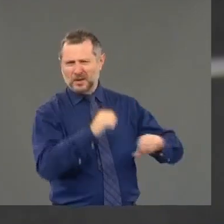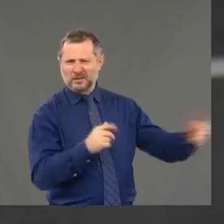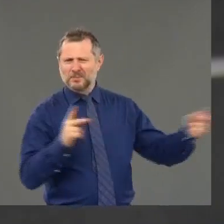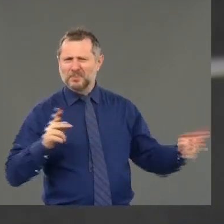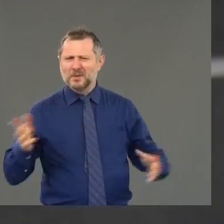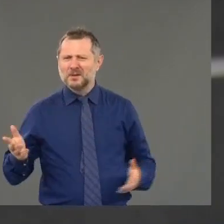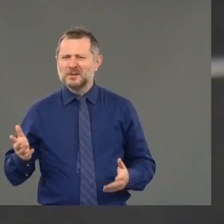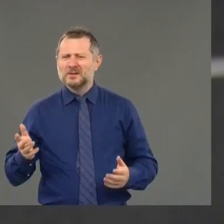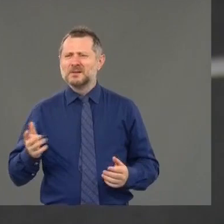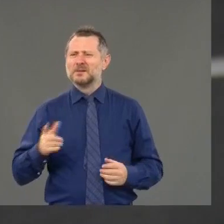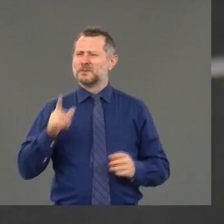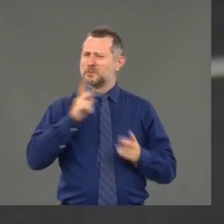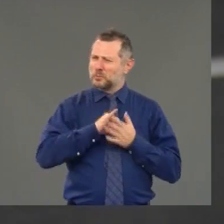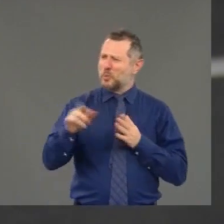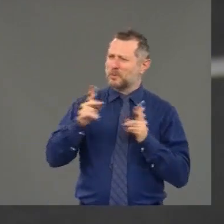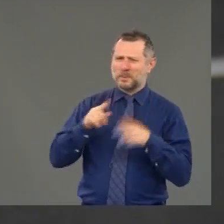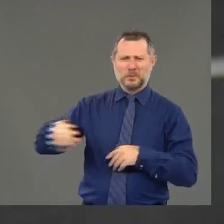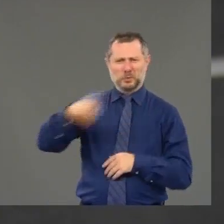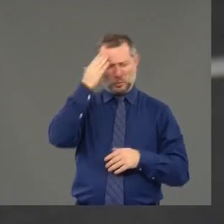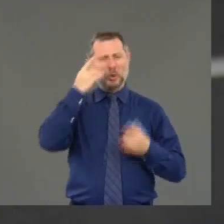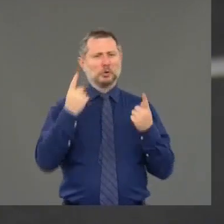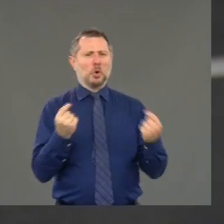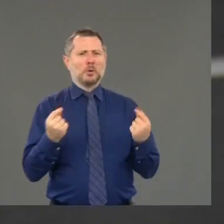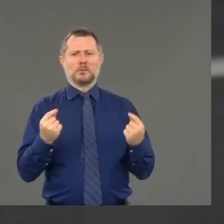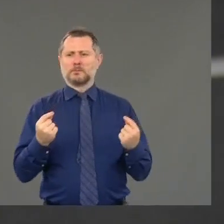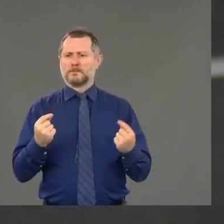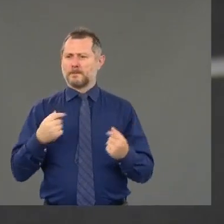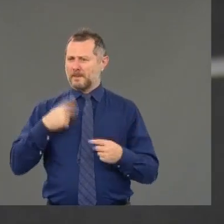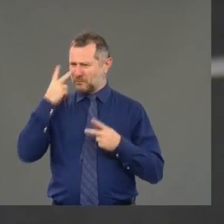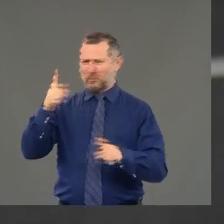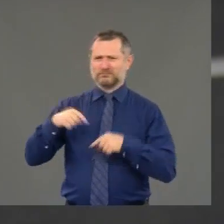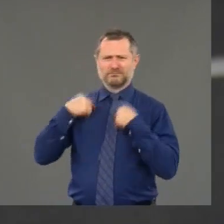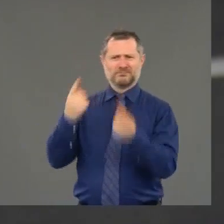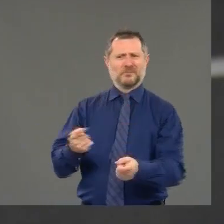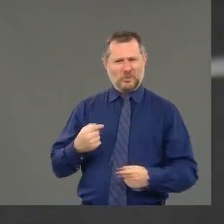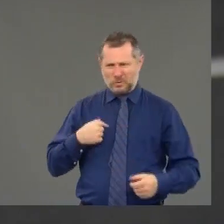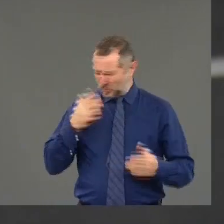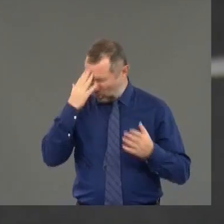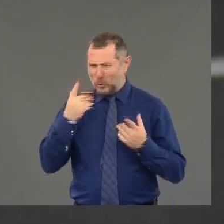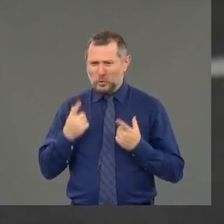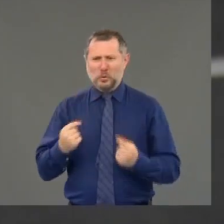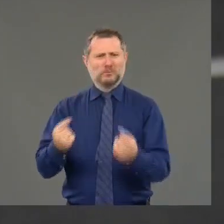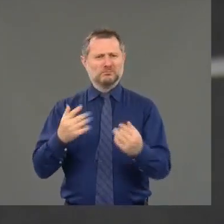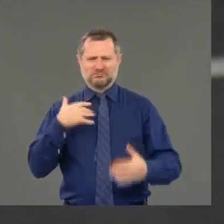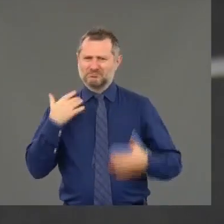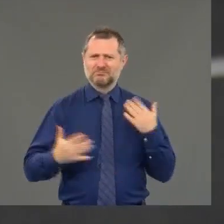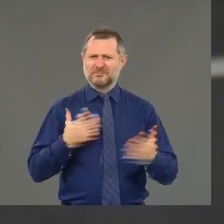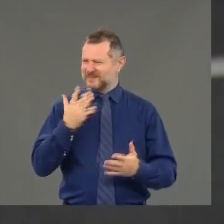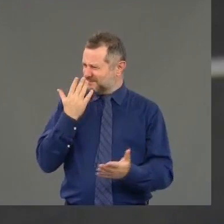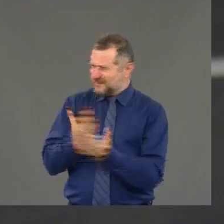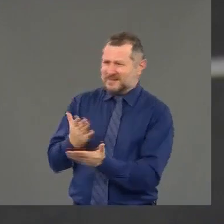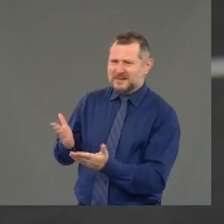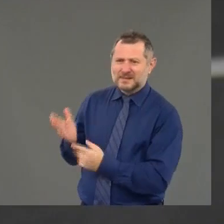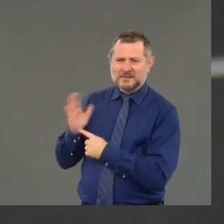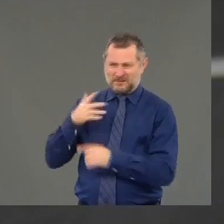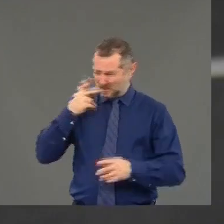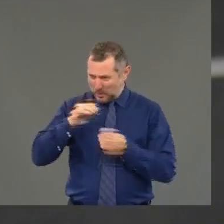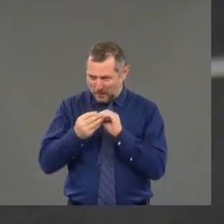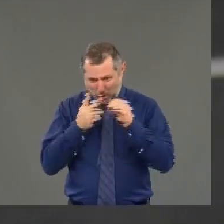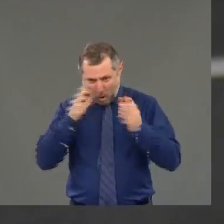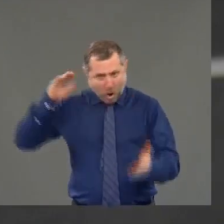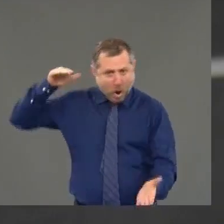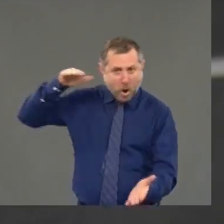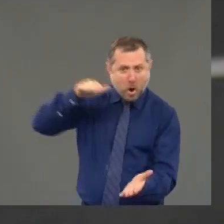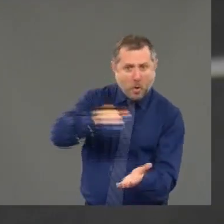The people of the state know what they did. They know the sacrifice they made over 106 days to get that virus down.